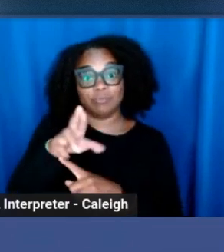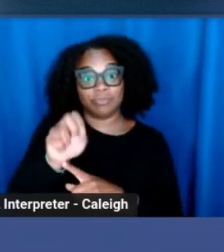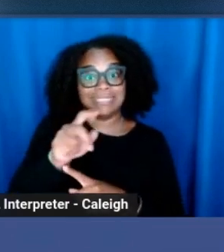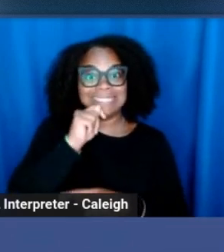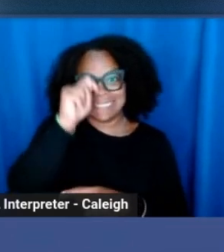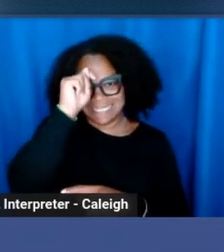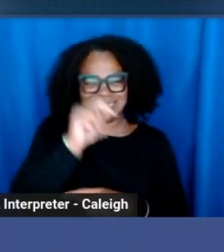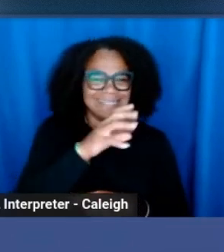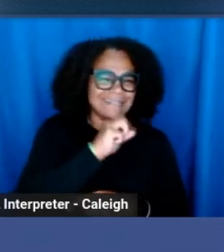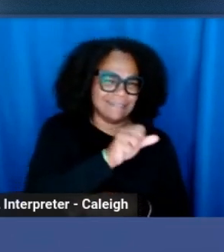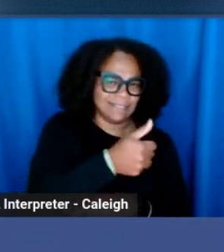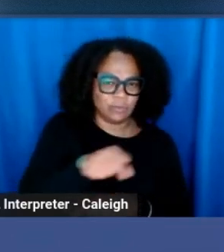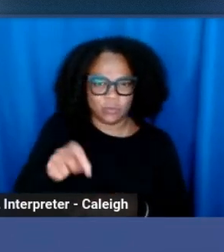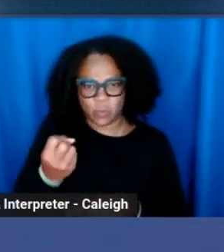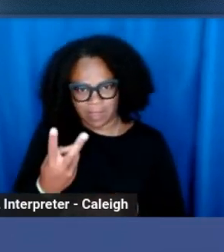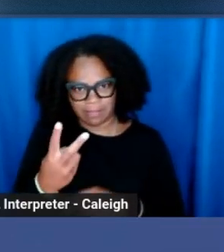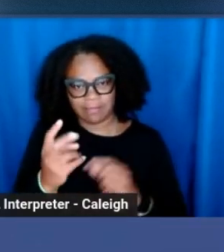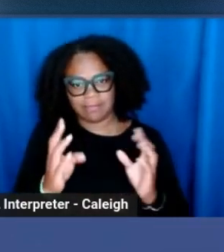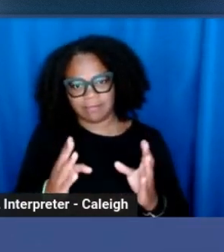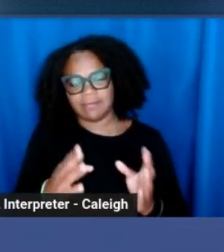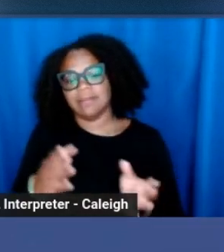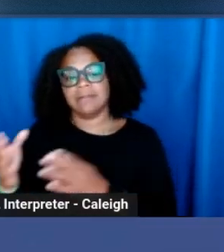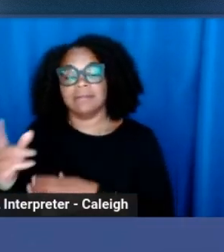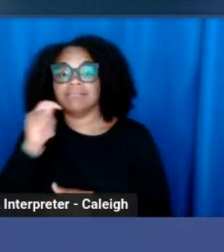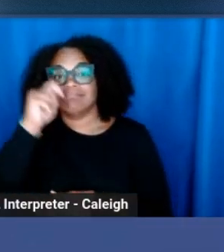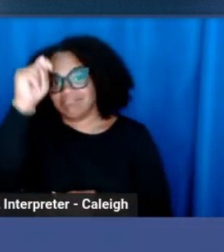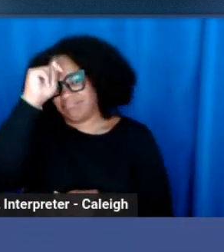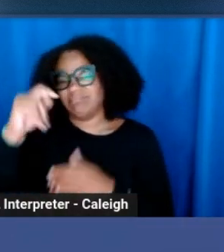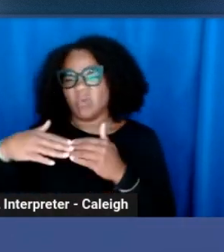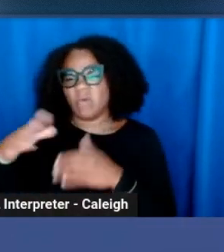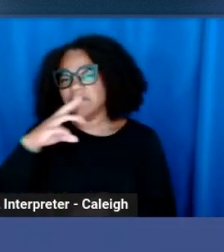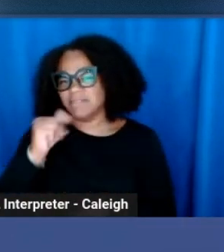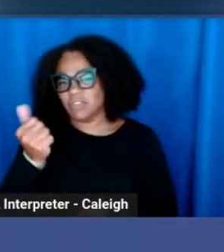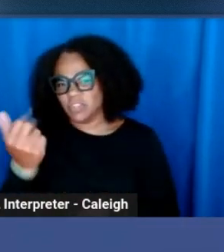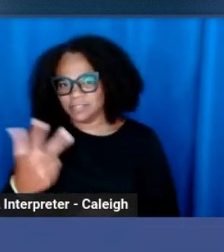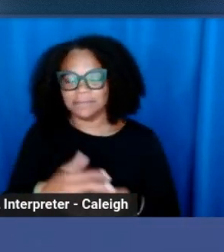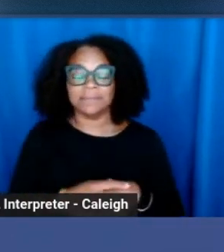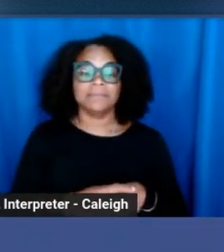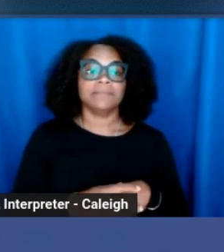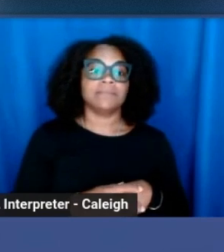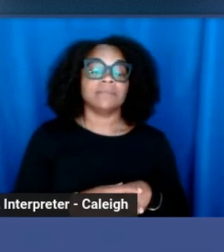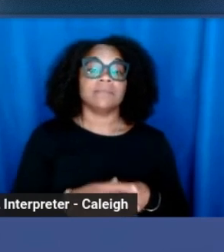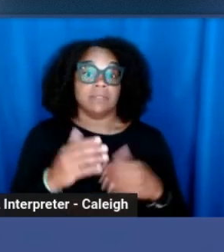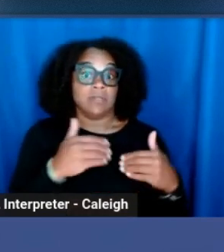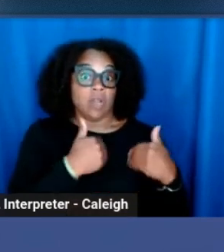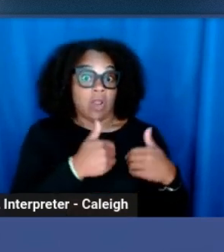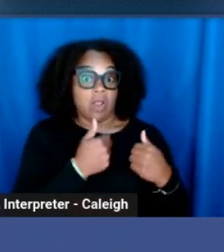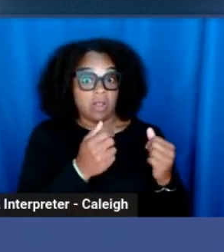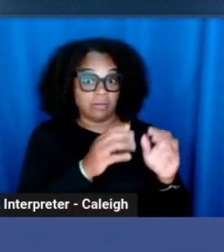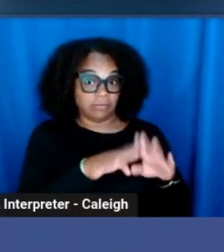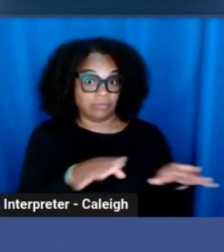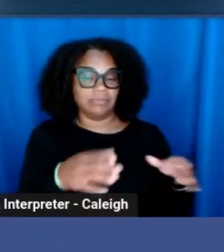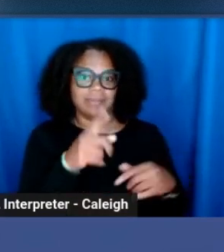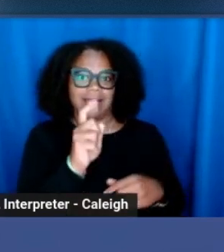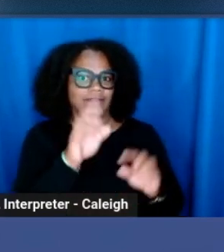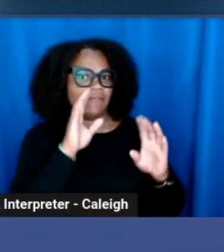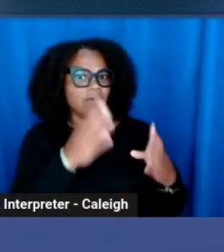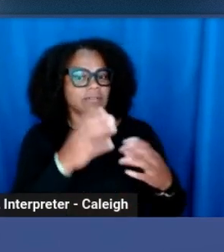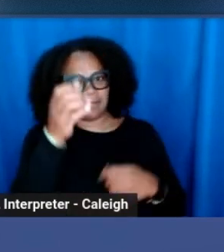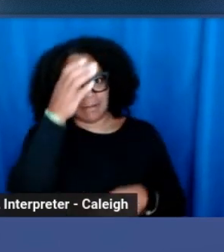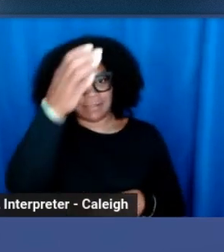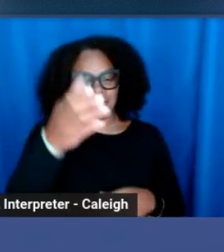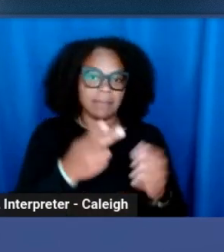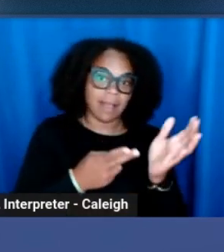10 and 12, and then the adolescents who are 13 or older. With younger children you're going to really focus on those concepts of honesty,